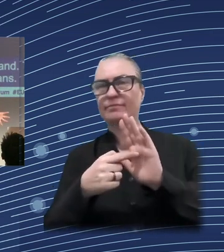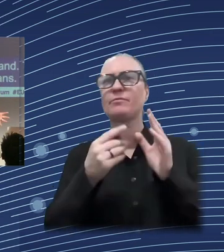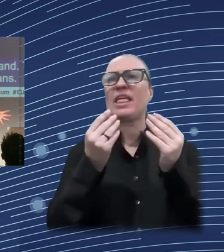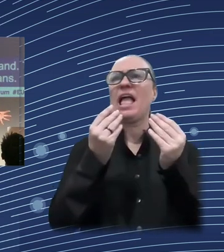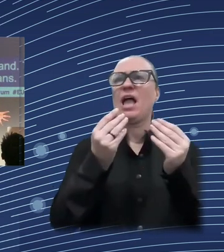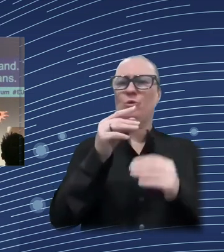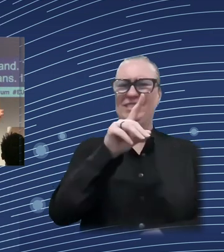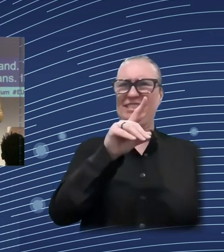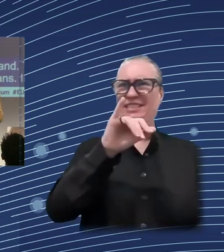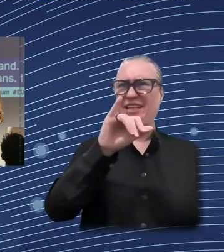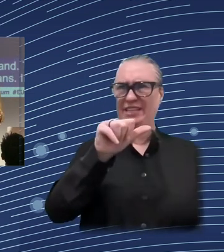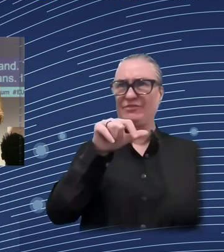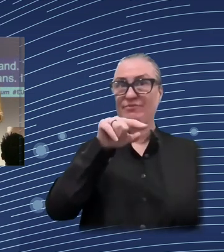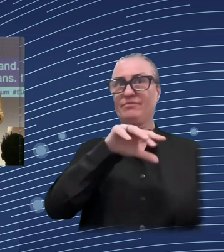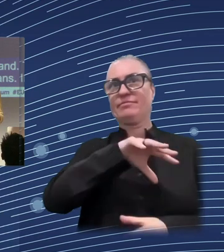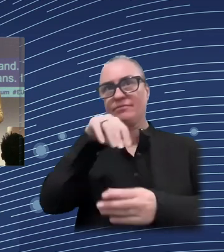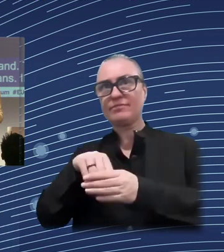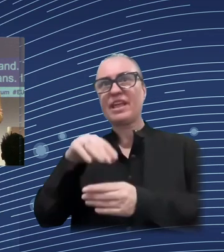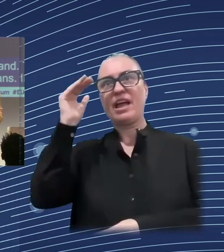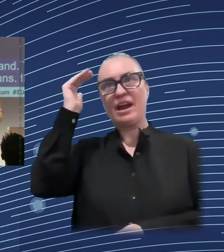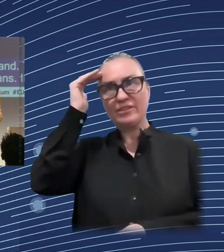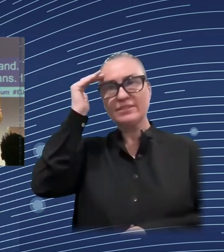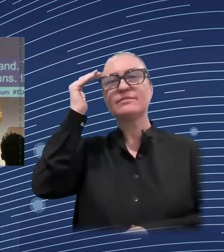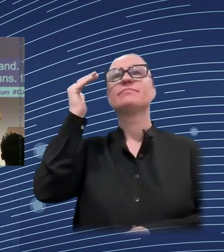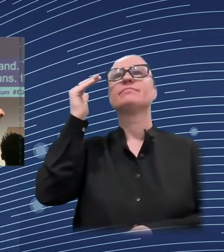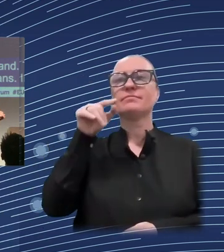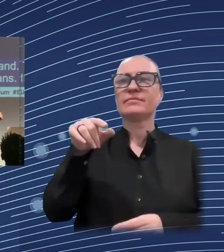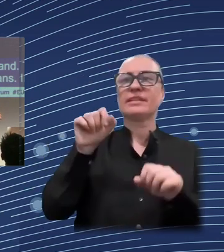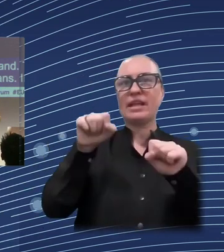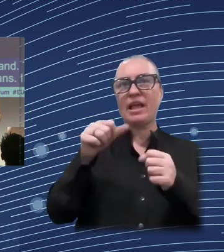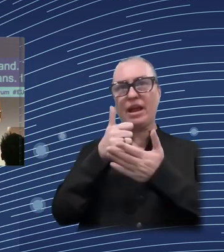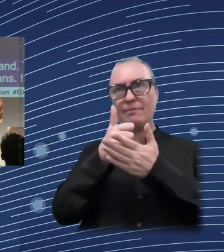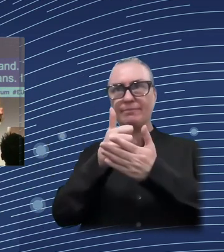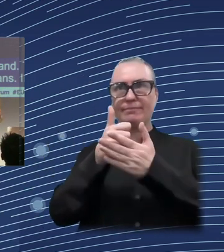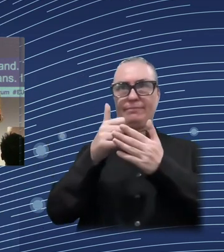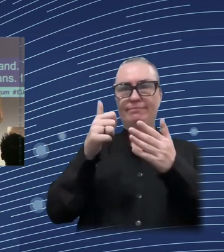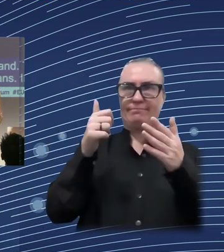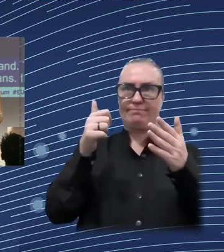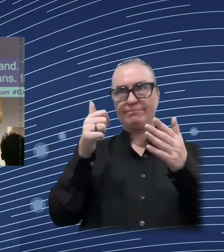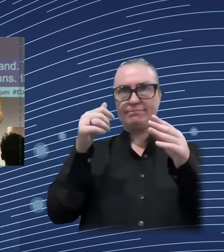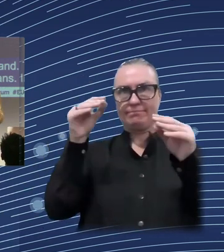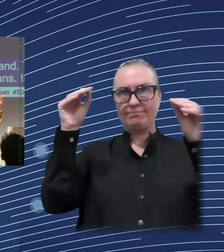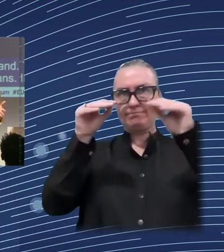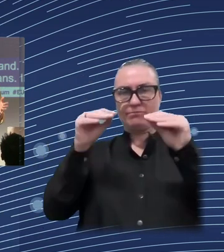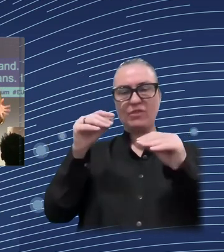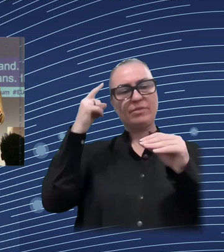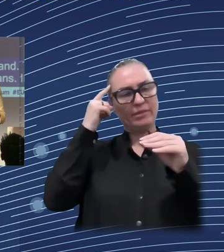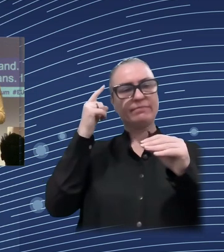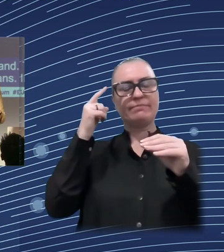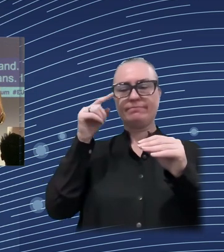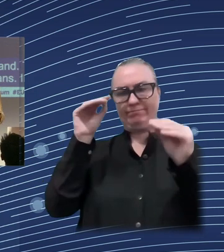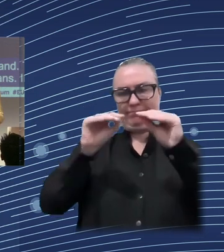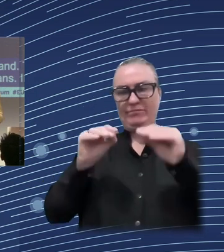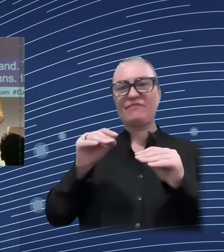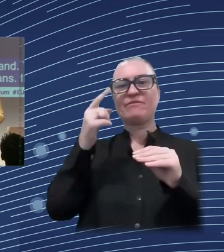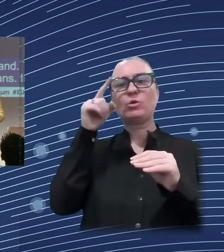on the distribution of income and on particular family types at the very least. More recently, we now have an assessment on gender. So the effect